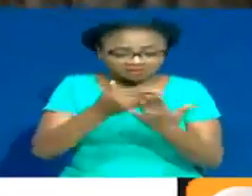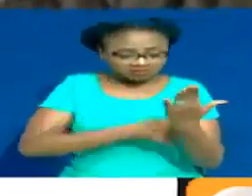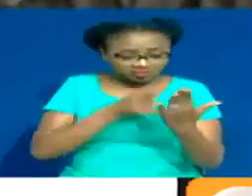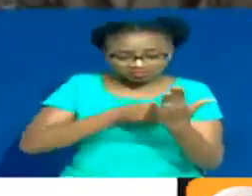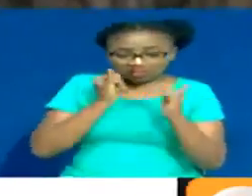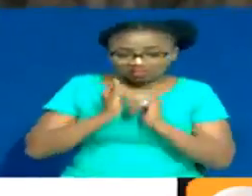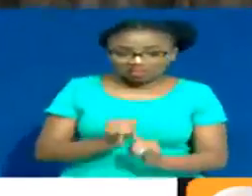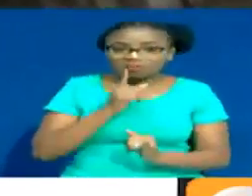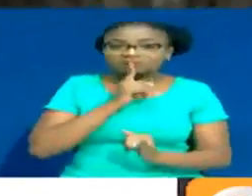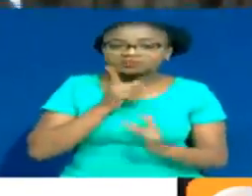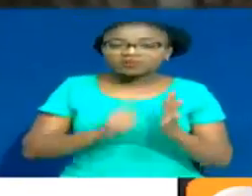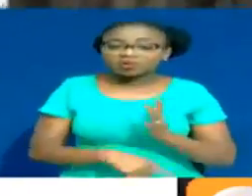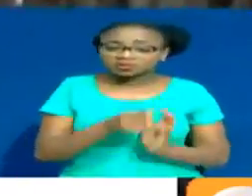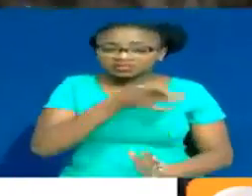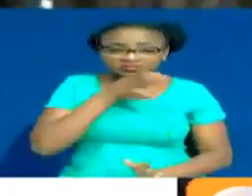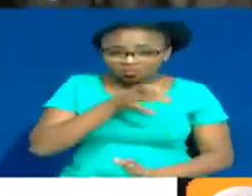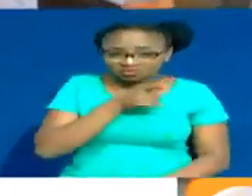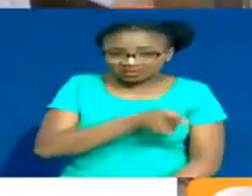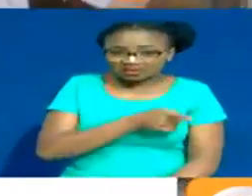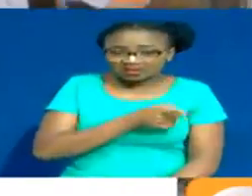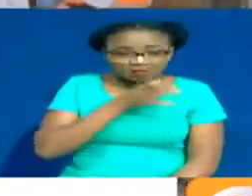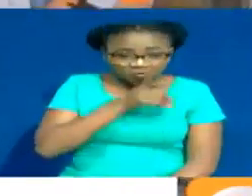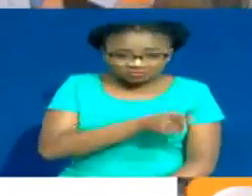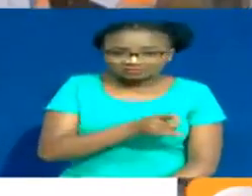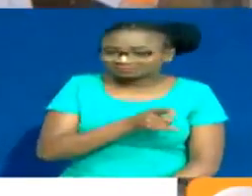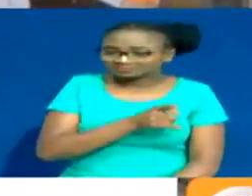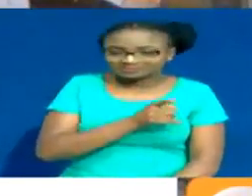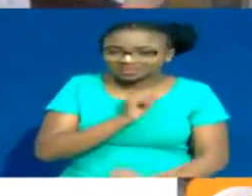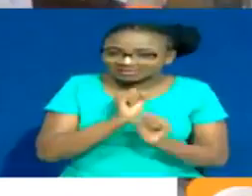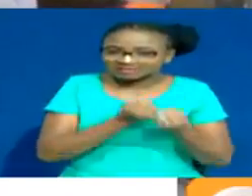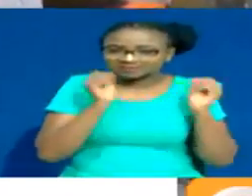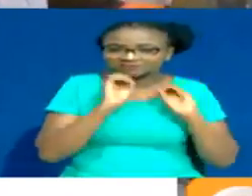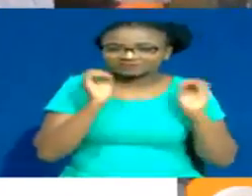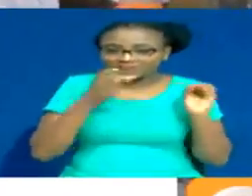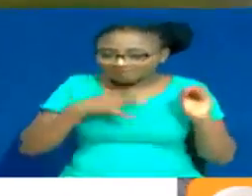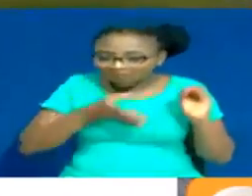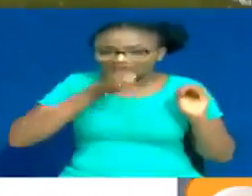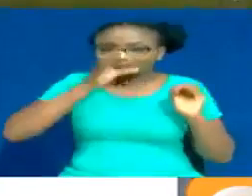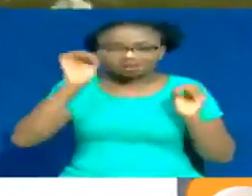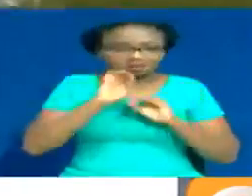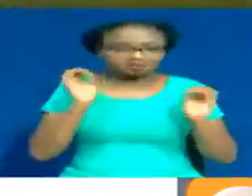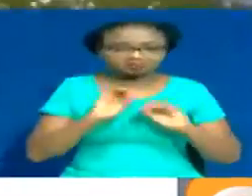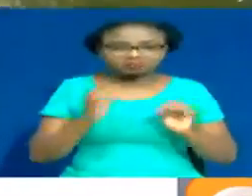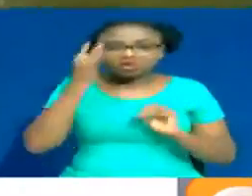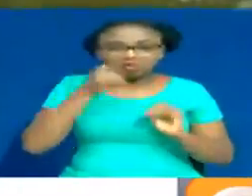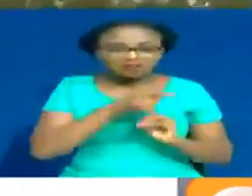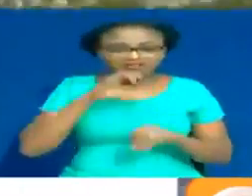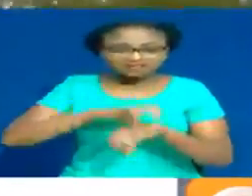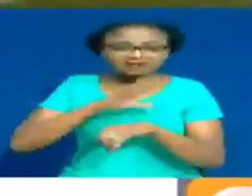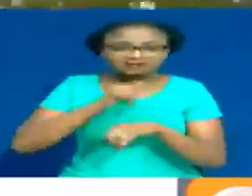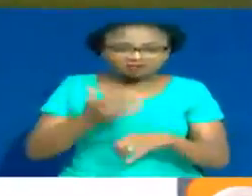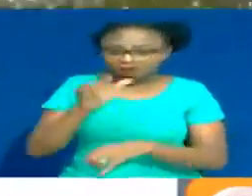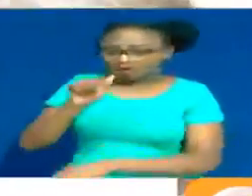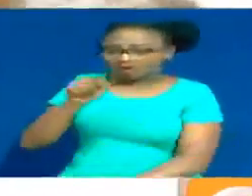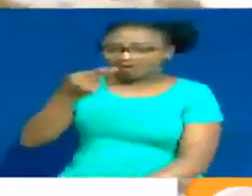report raising the alarm that the water entering the dam may not be safe for human consumption since it will be drawn from